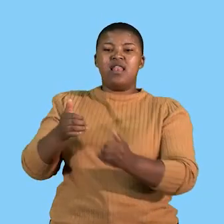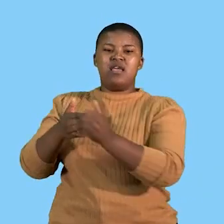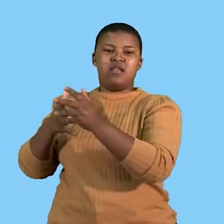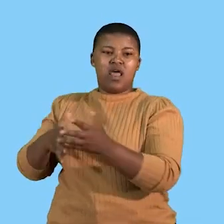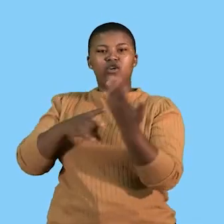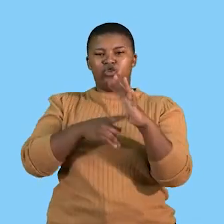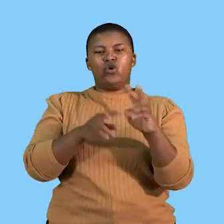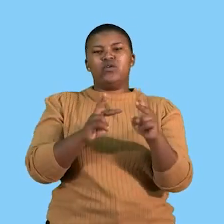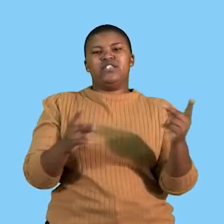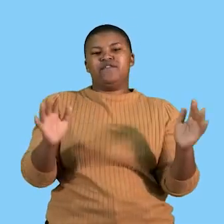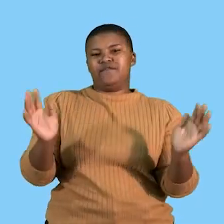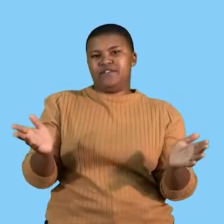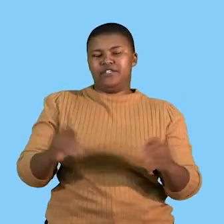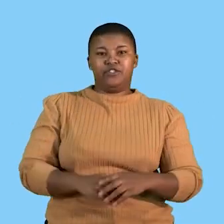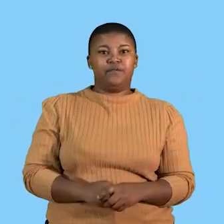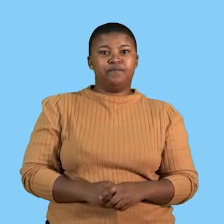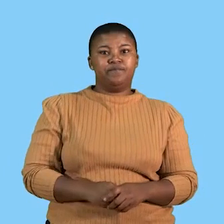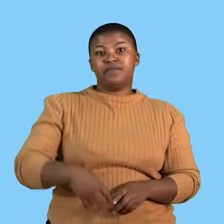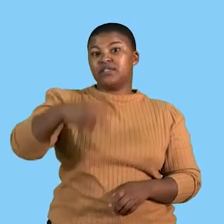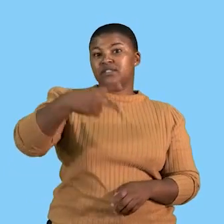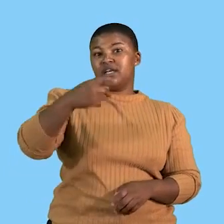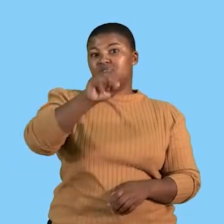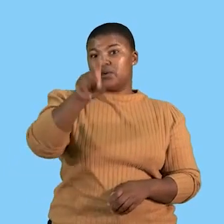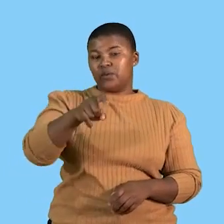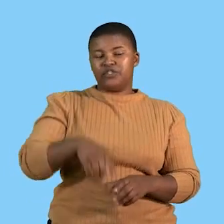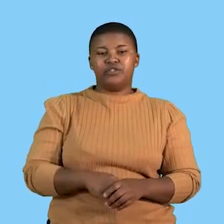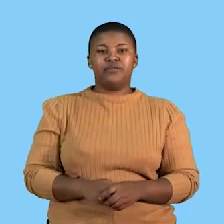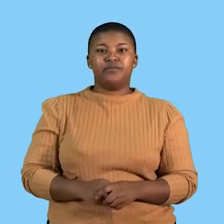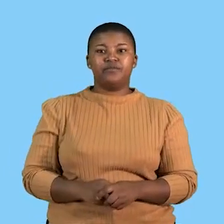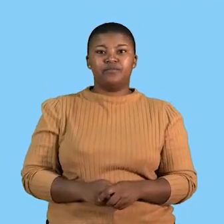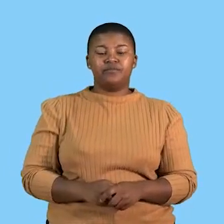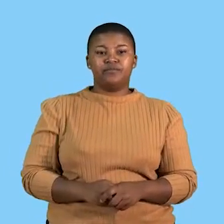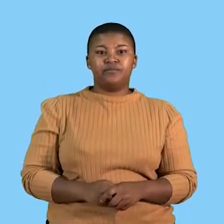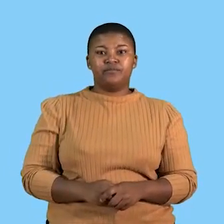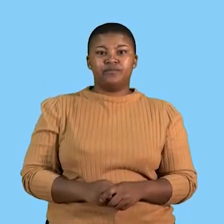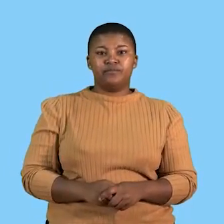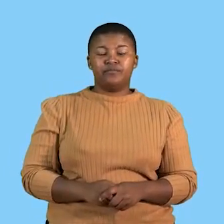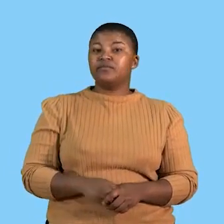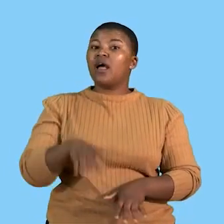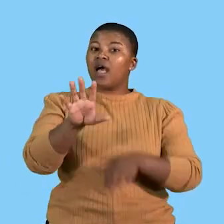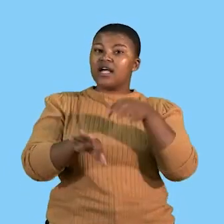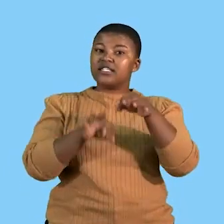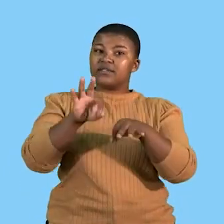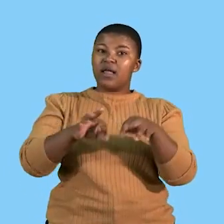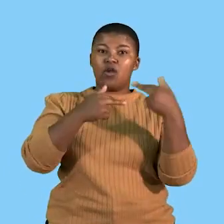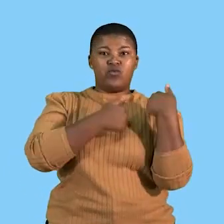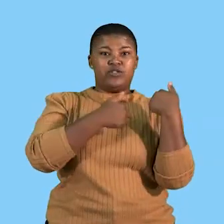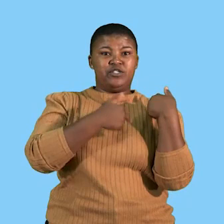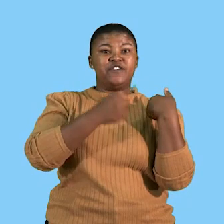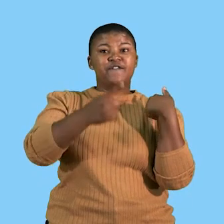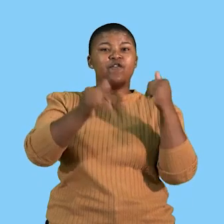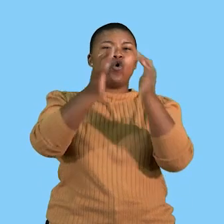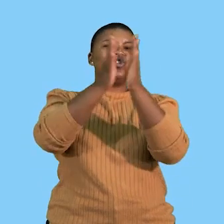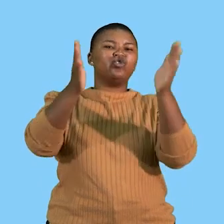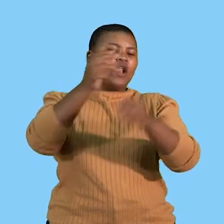difference between the two. Our second question states, describe the responsibility of